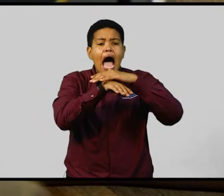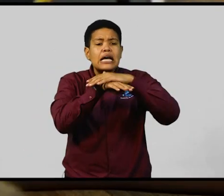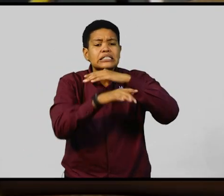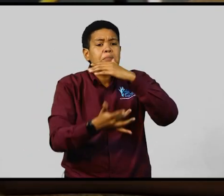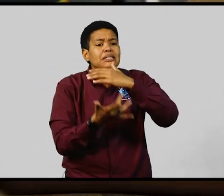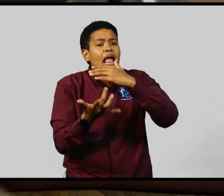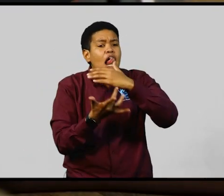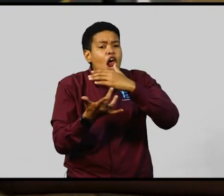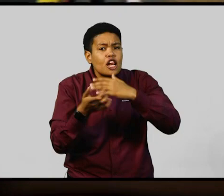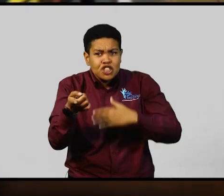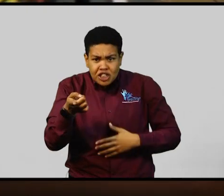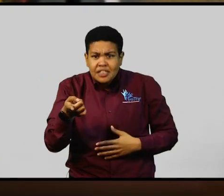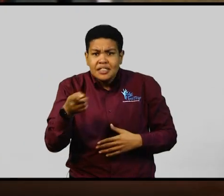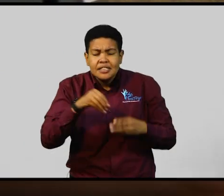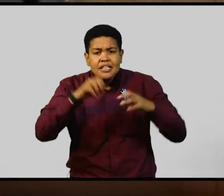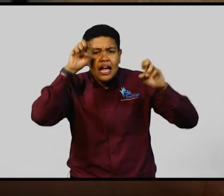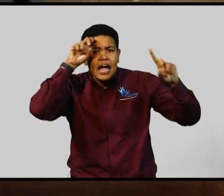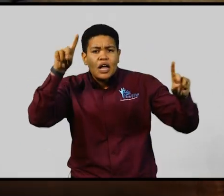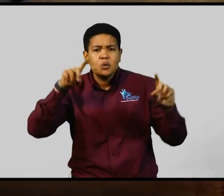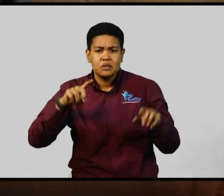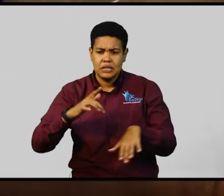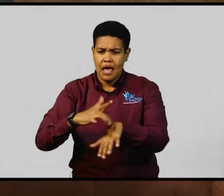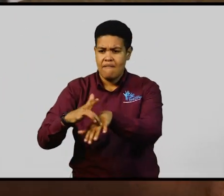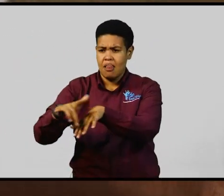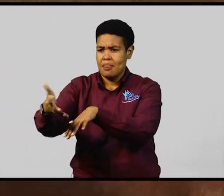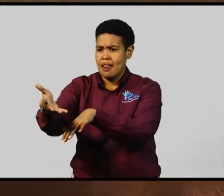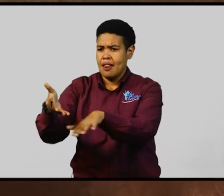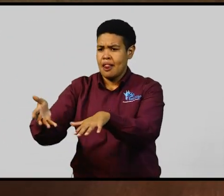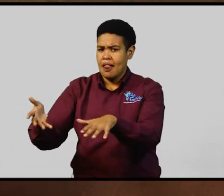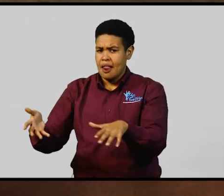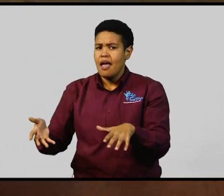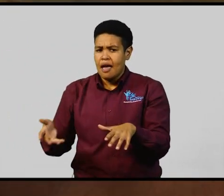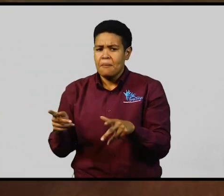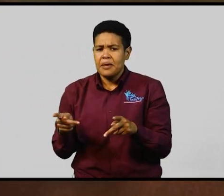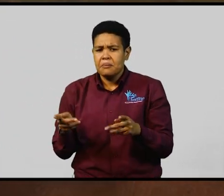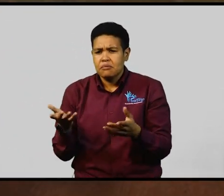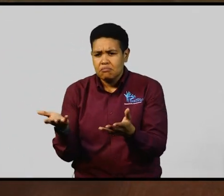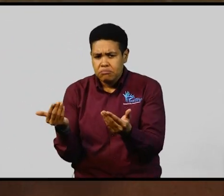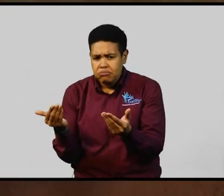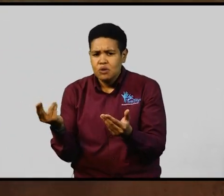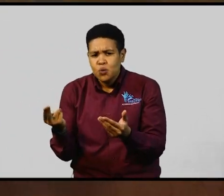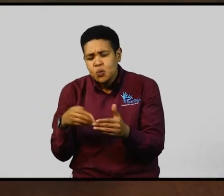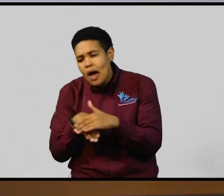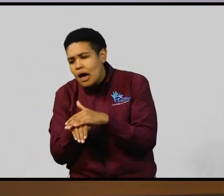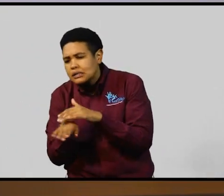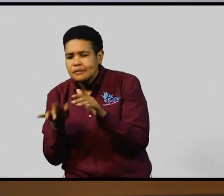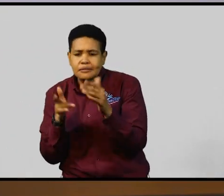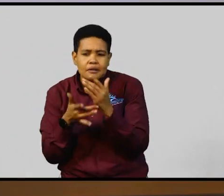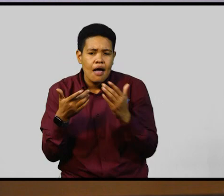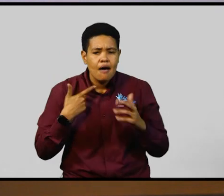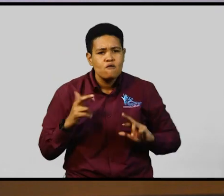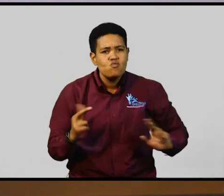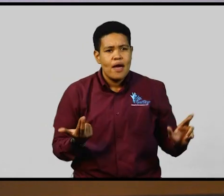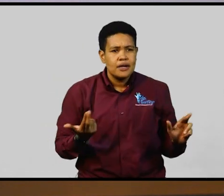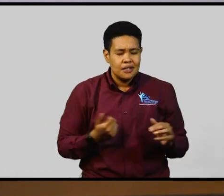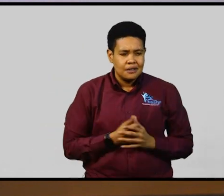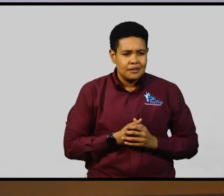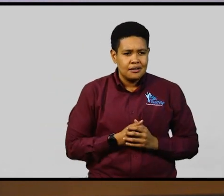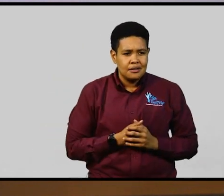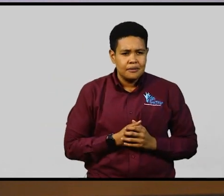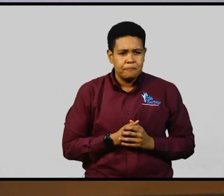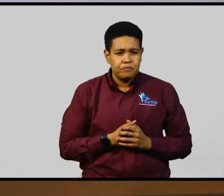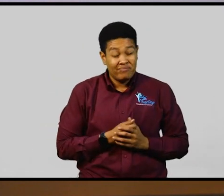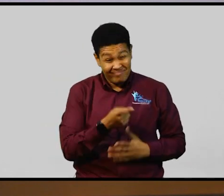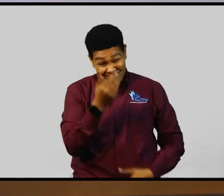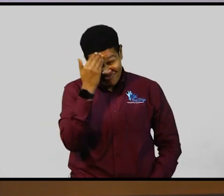in the educational space for persons with disabilities. And, you know,